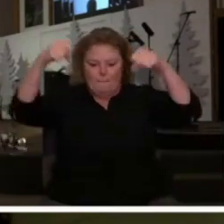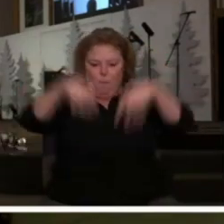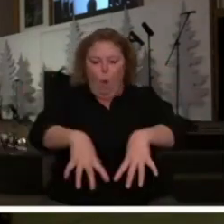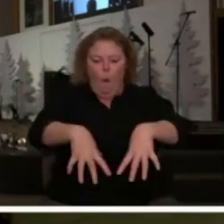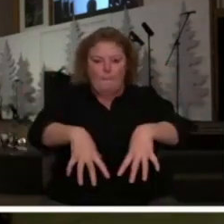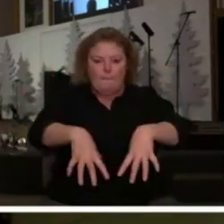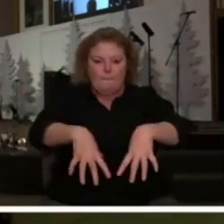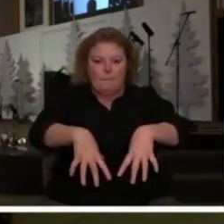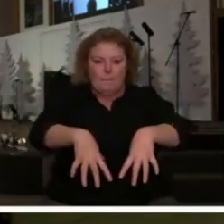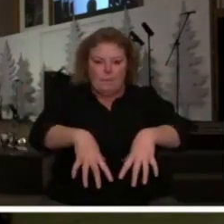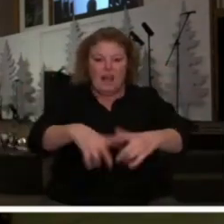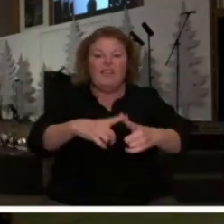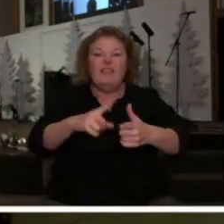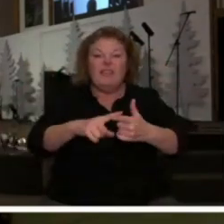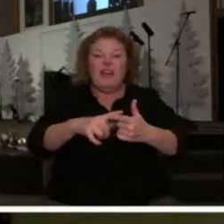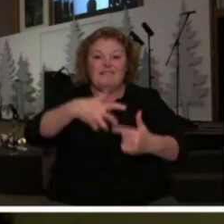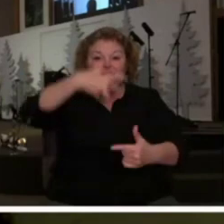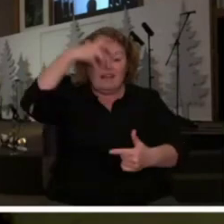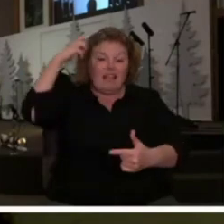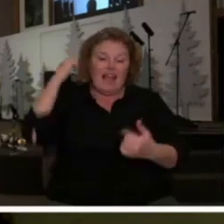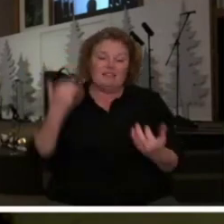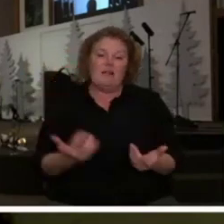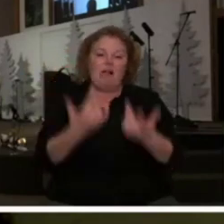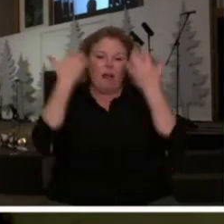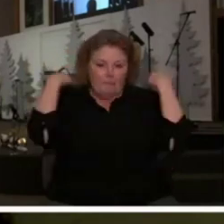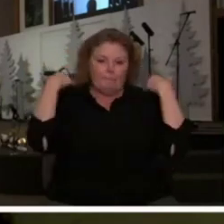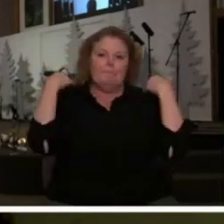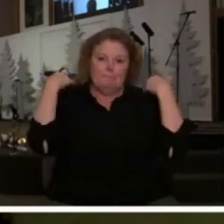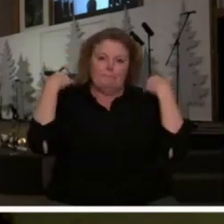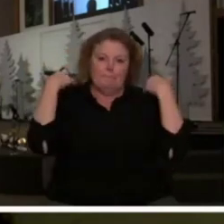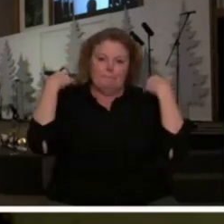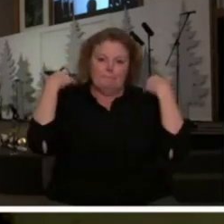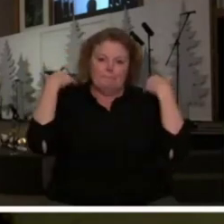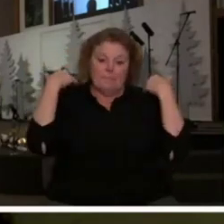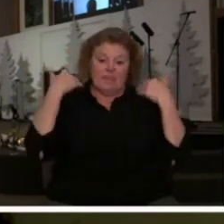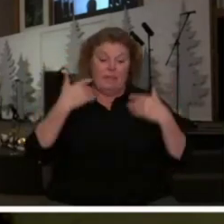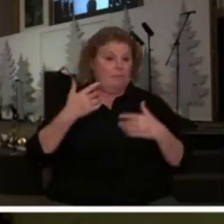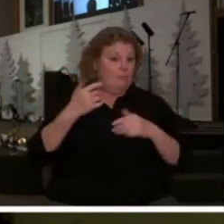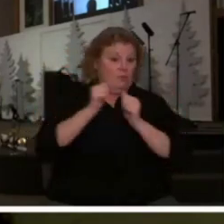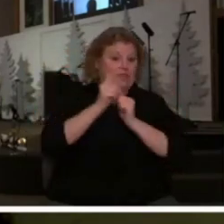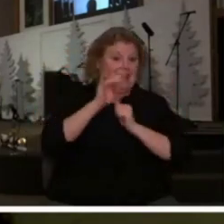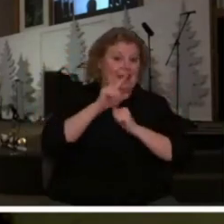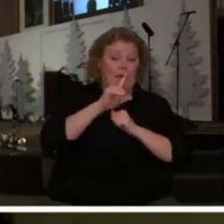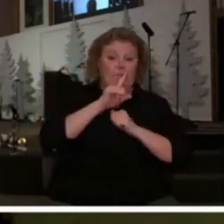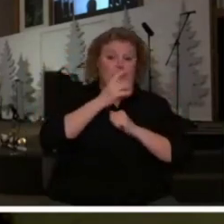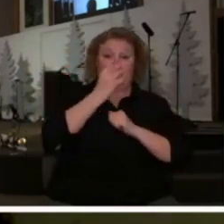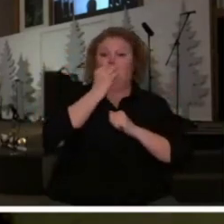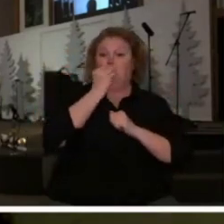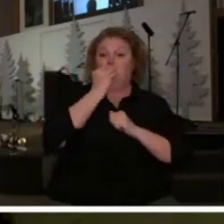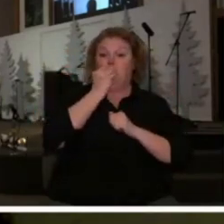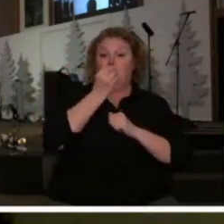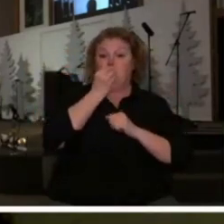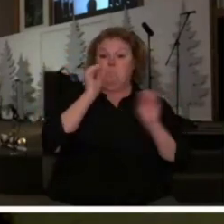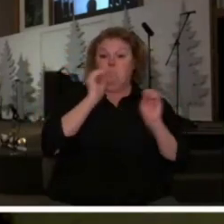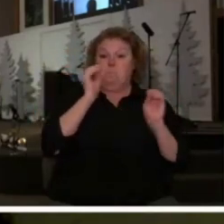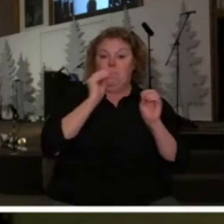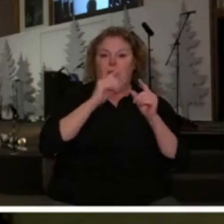got hungry suddenly happen after prayer and they were all destroyed